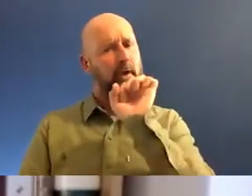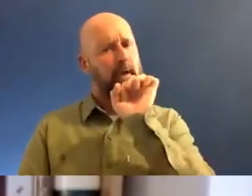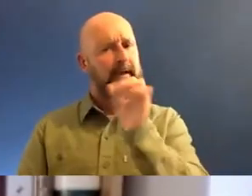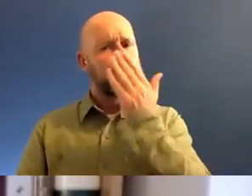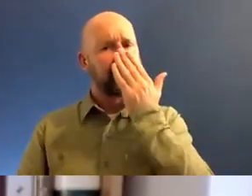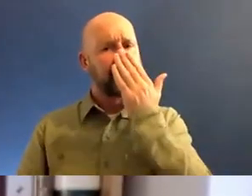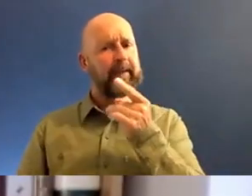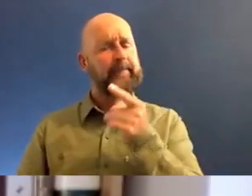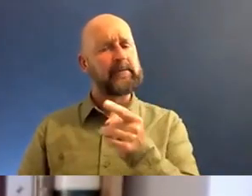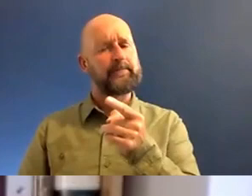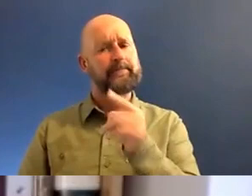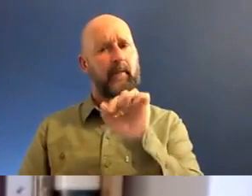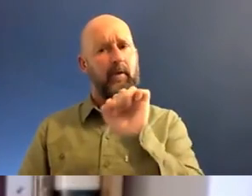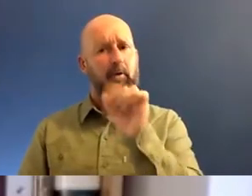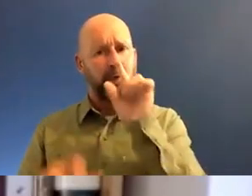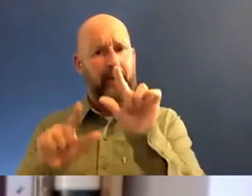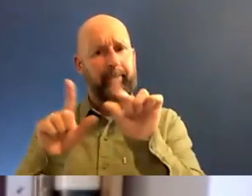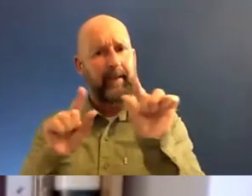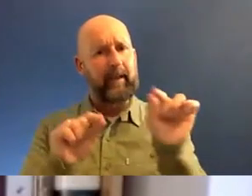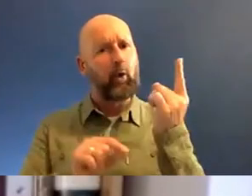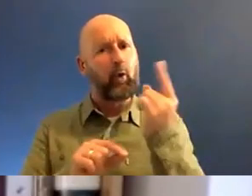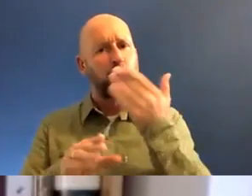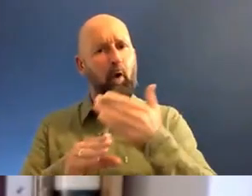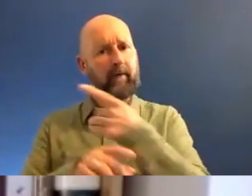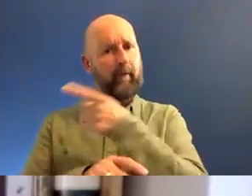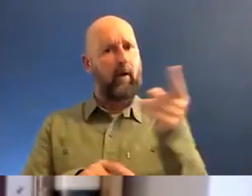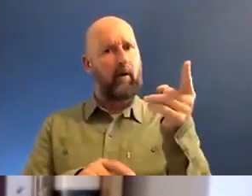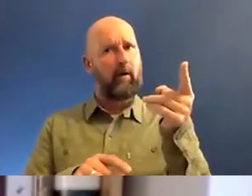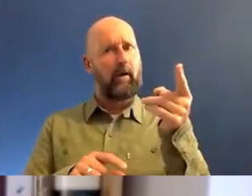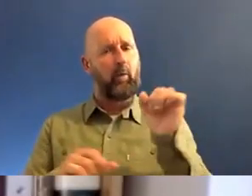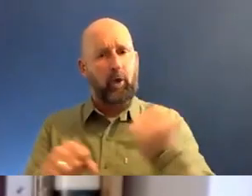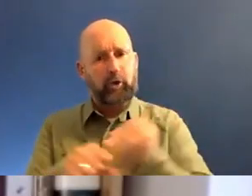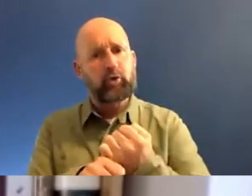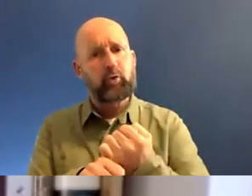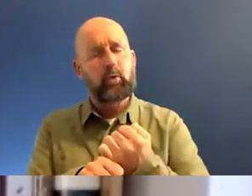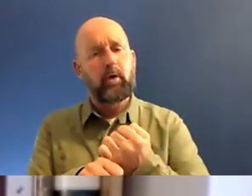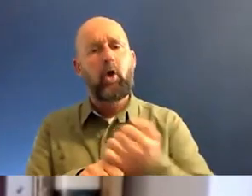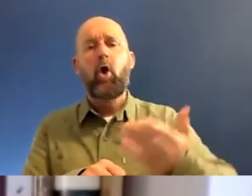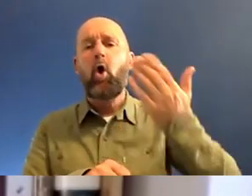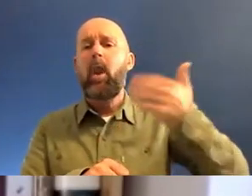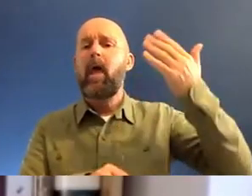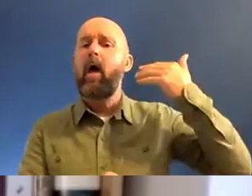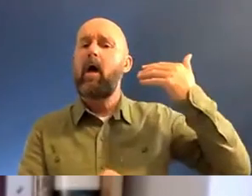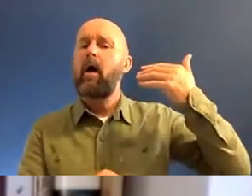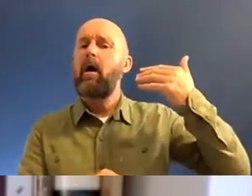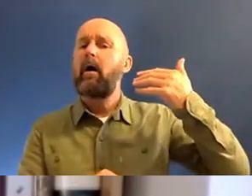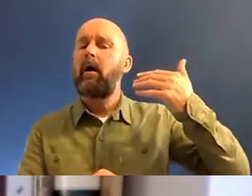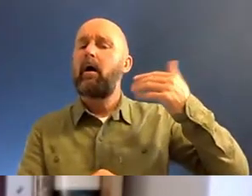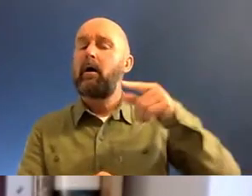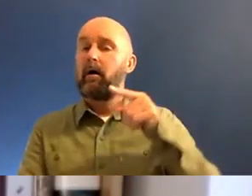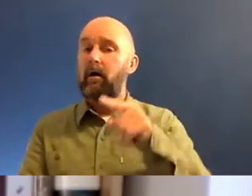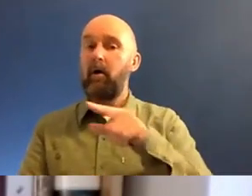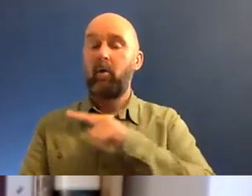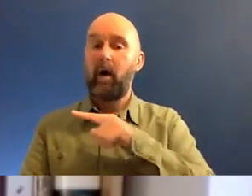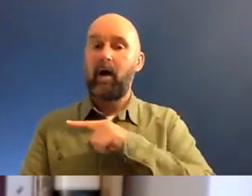like, to some extent, you can pick and choose who you work for and what you do. But I wonder whether early on in your career, particularly when people